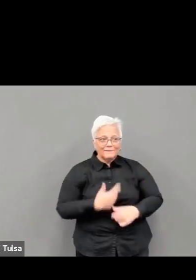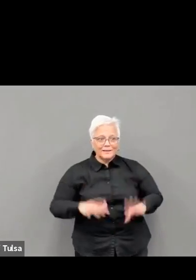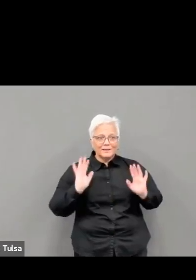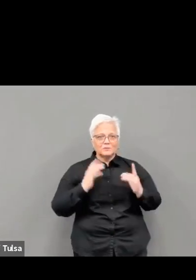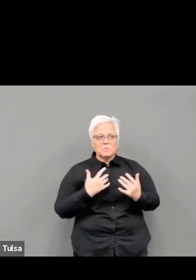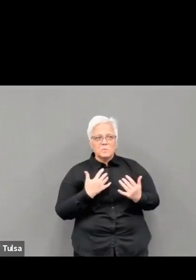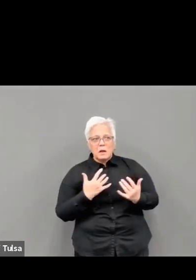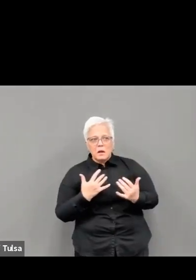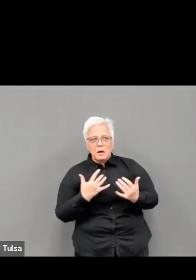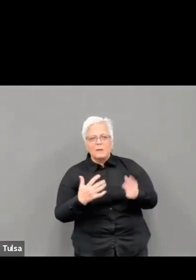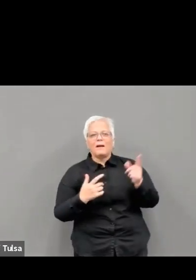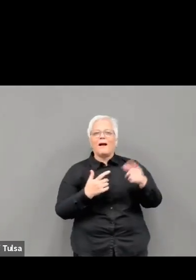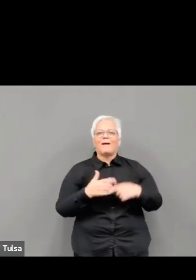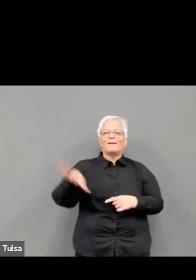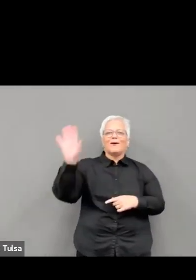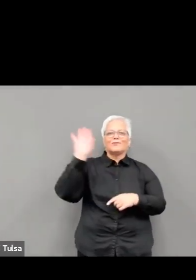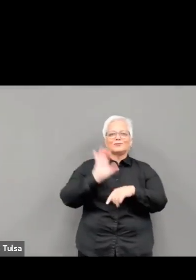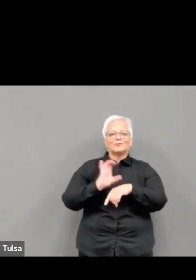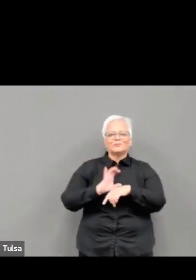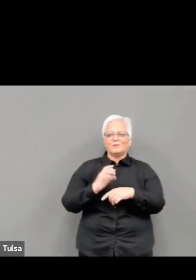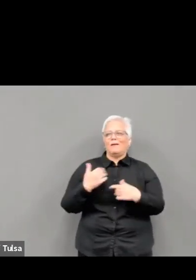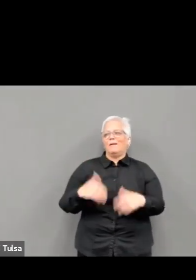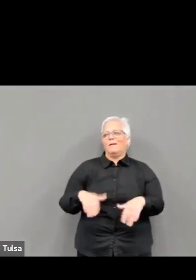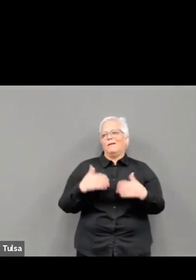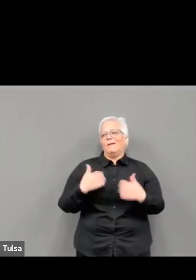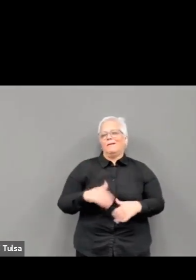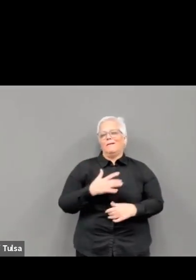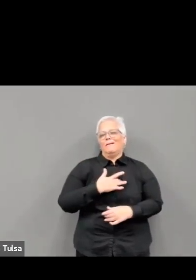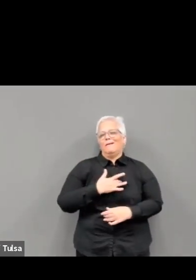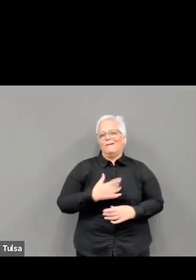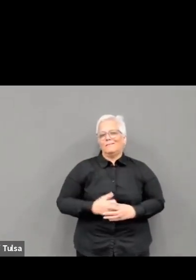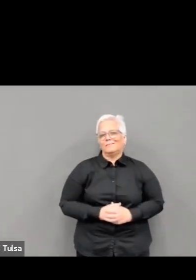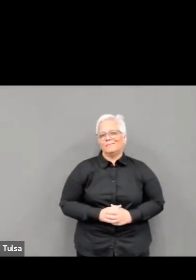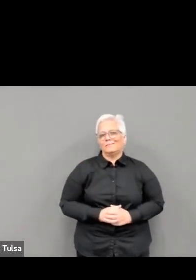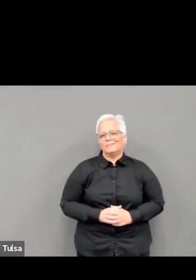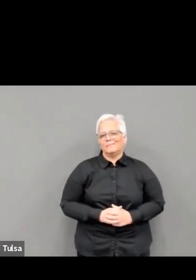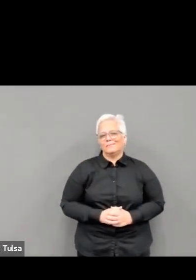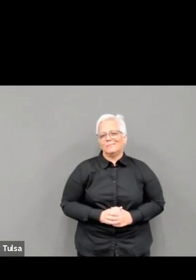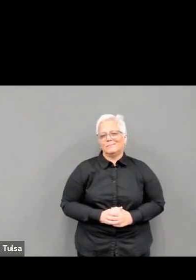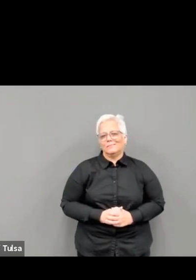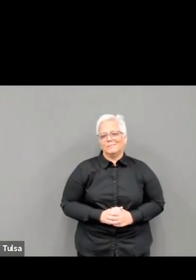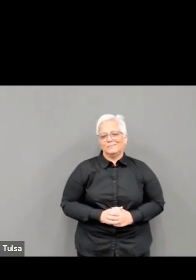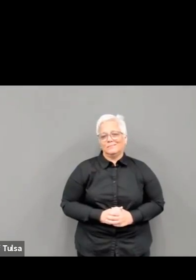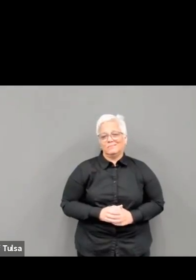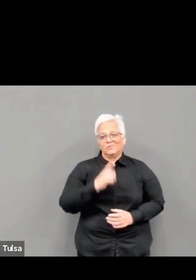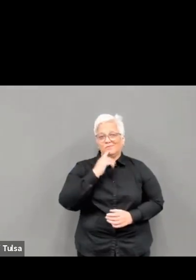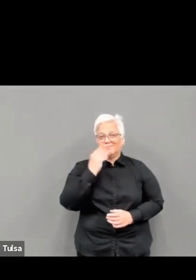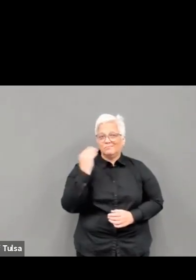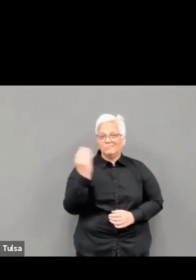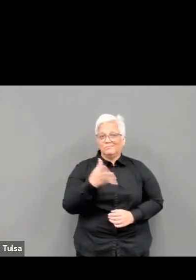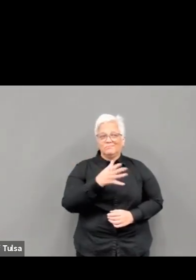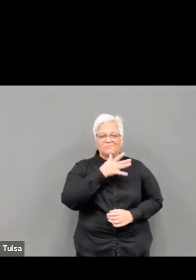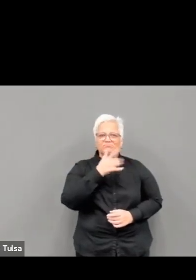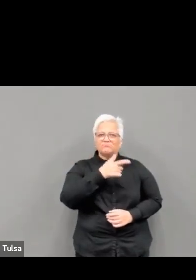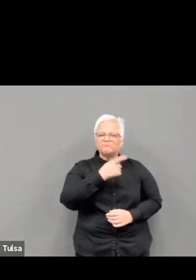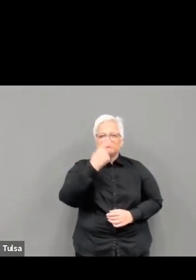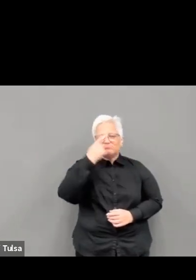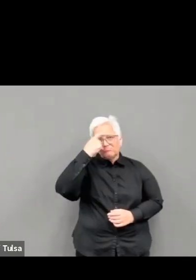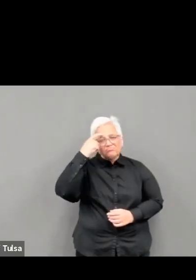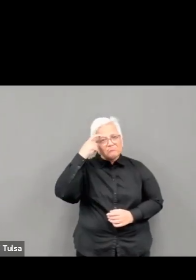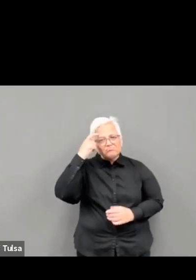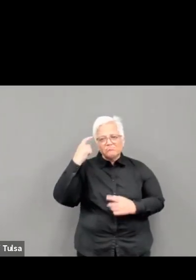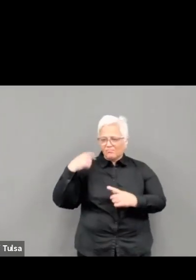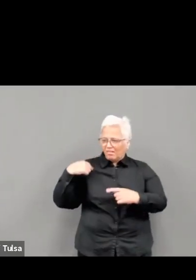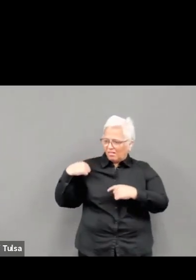overcome. The number of flu cases are down simply because of our new habits, including wearing masks.